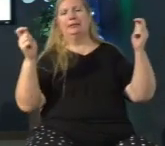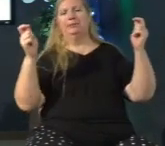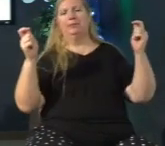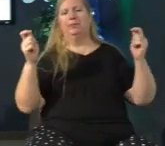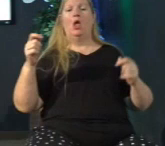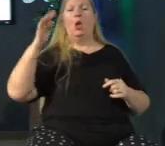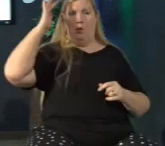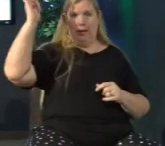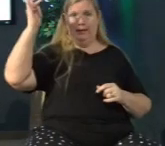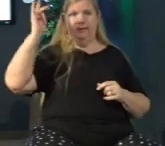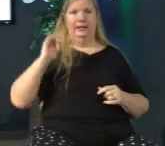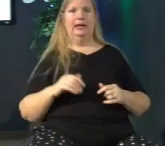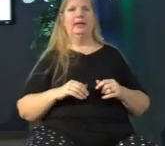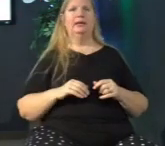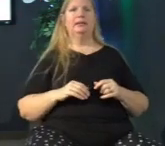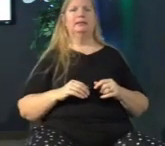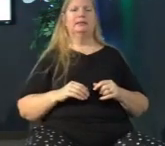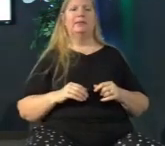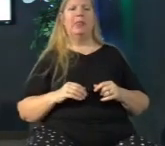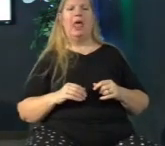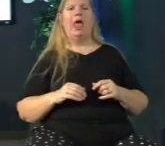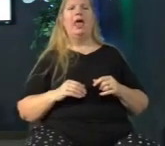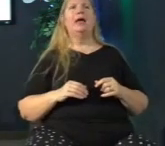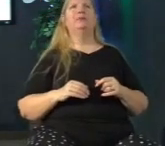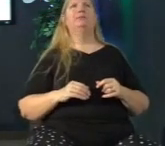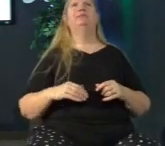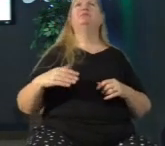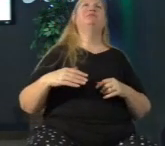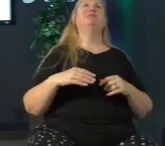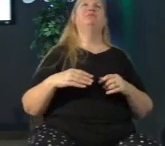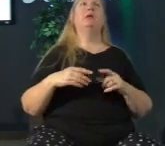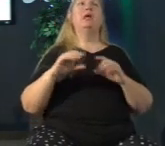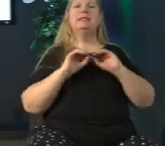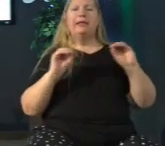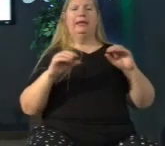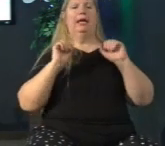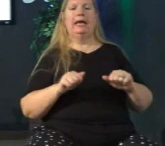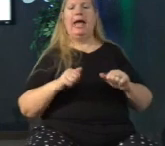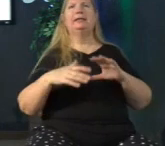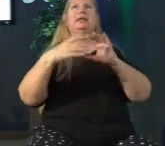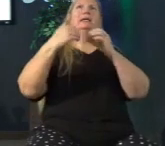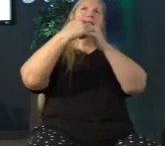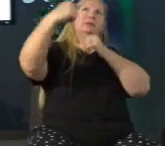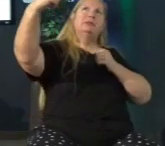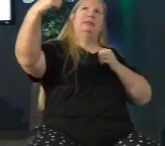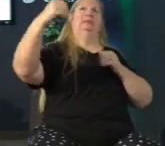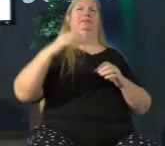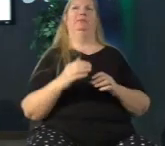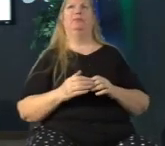nothing can snatch us from God's hand when we accept Christ into our lives